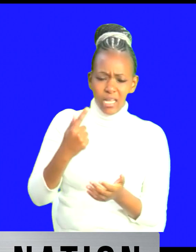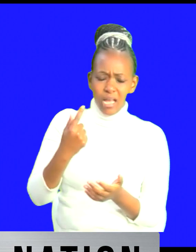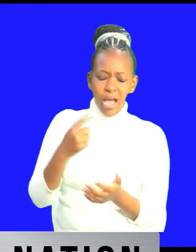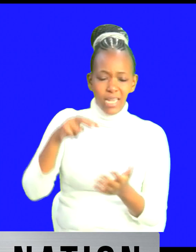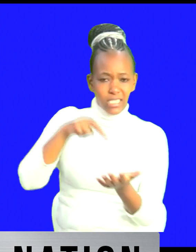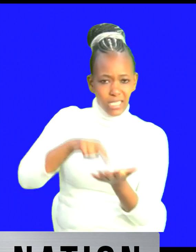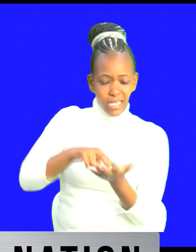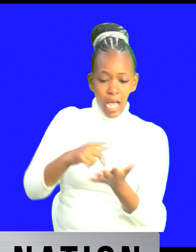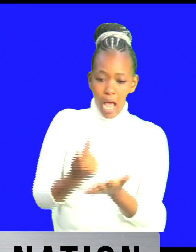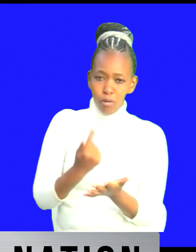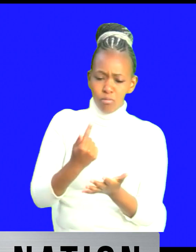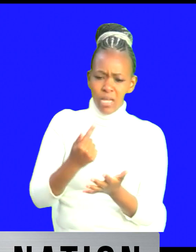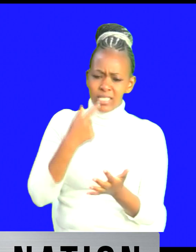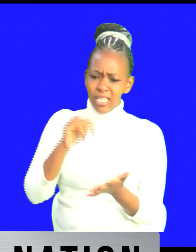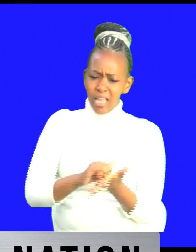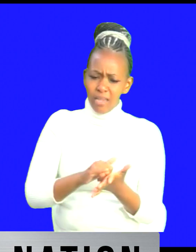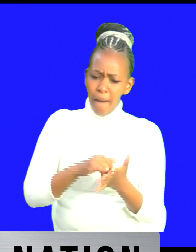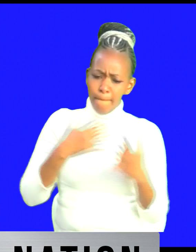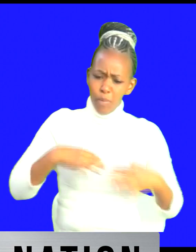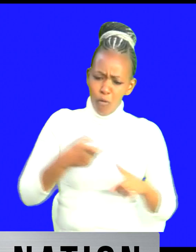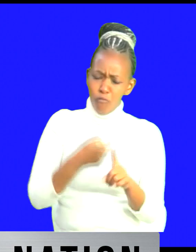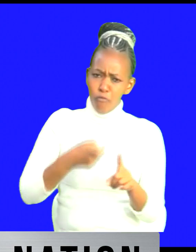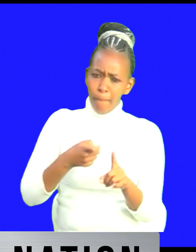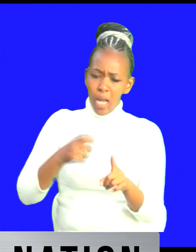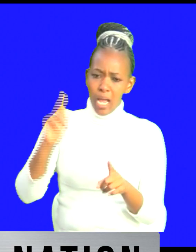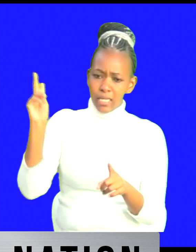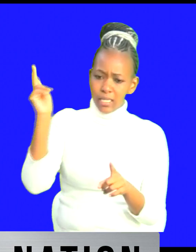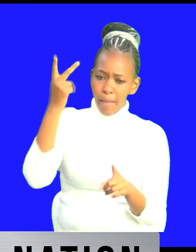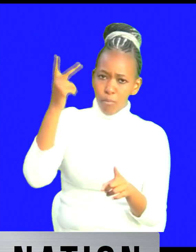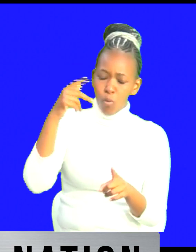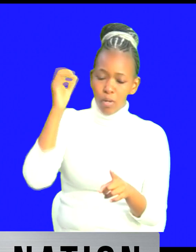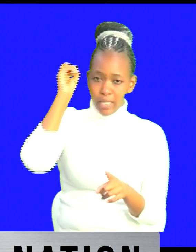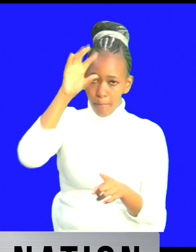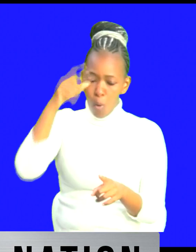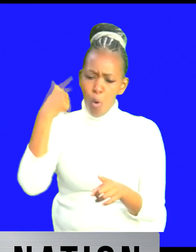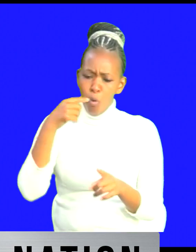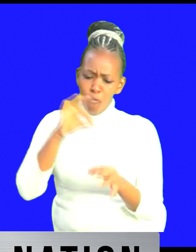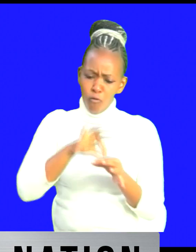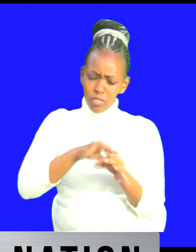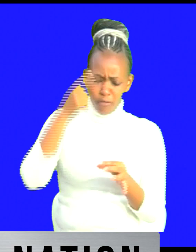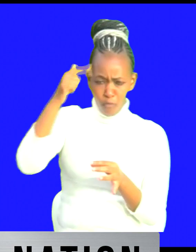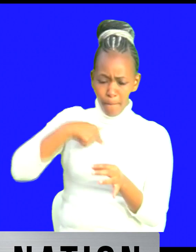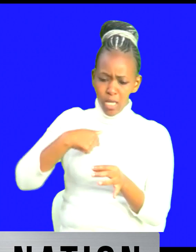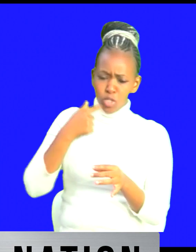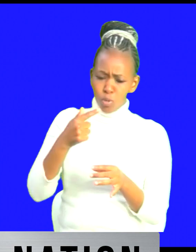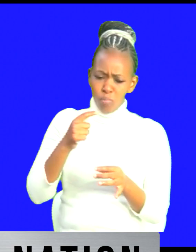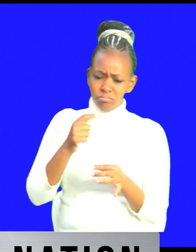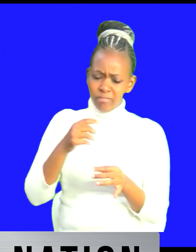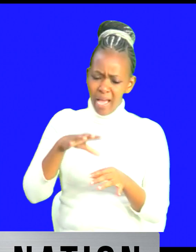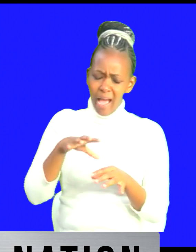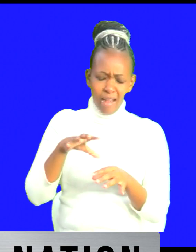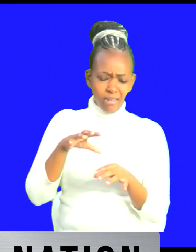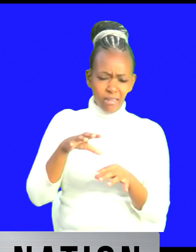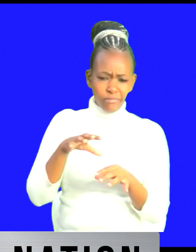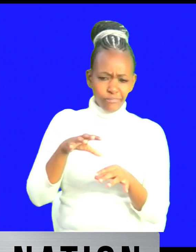gidunguri who have voted for me yeah it is the people of gidunguri who i'm taking uh their instructions yes and they've